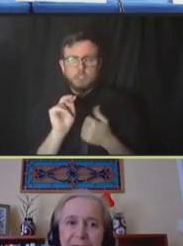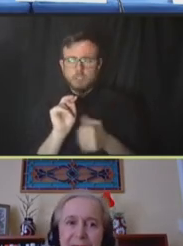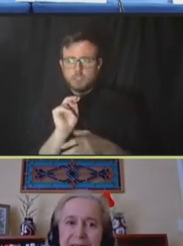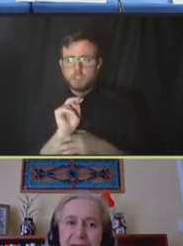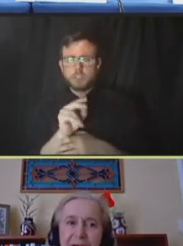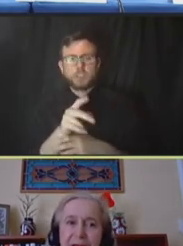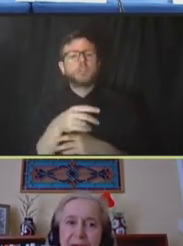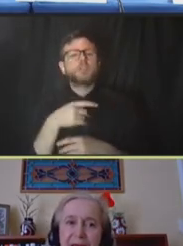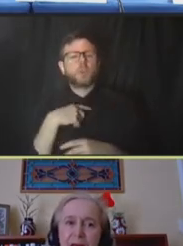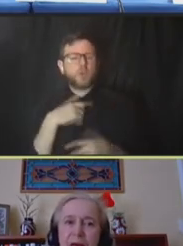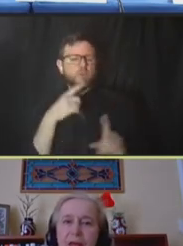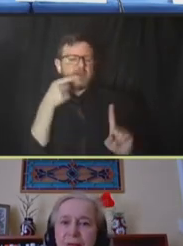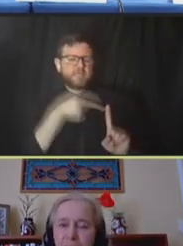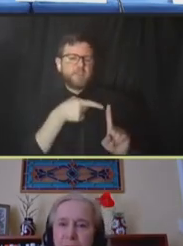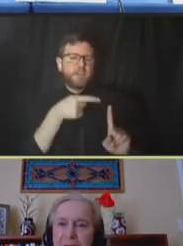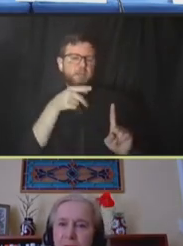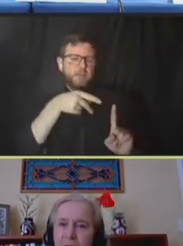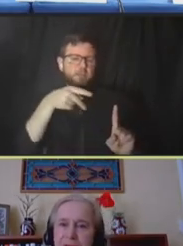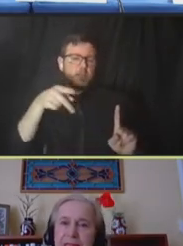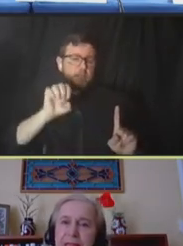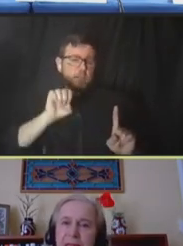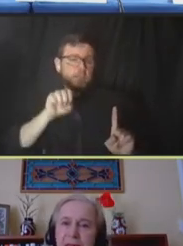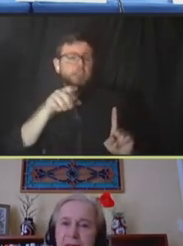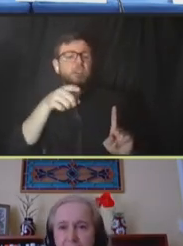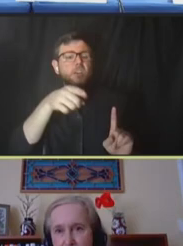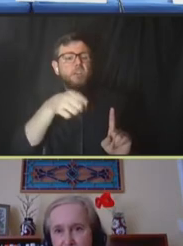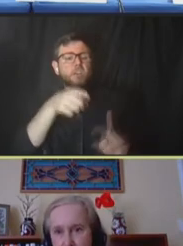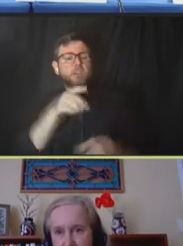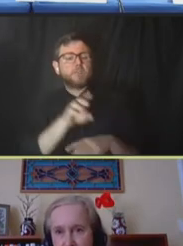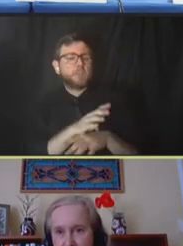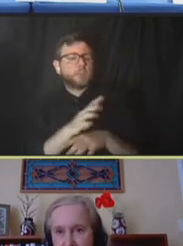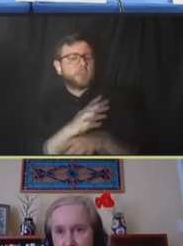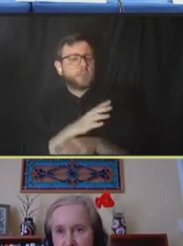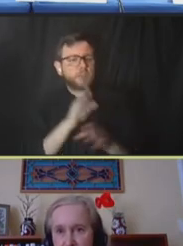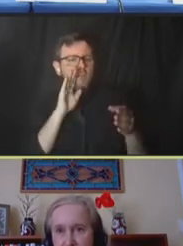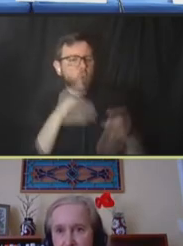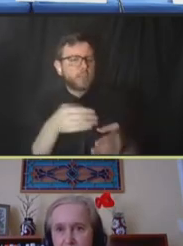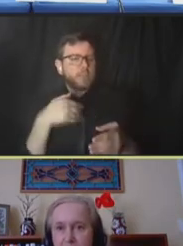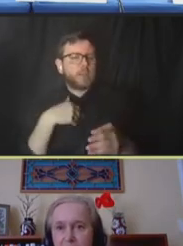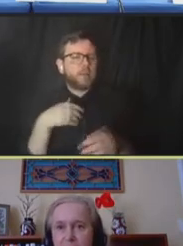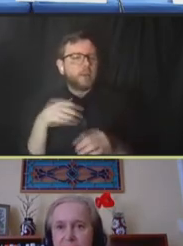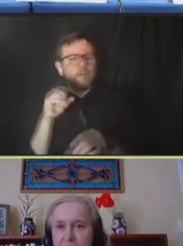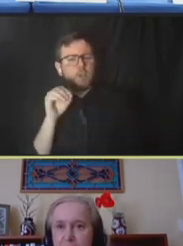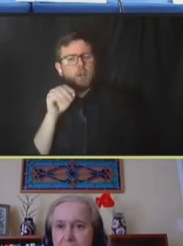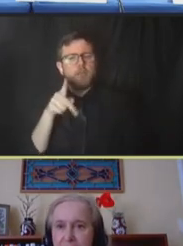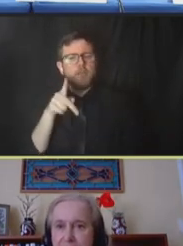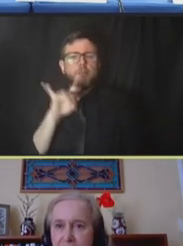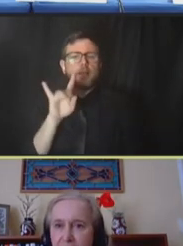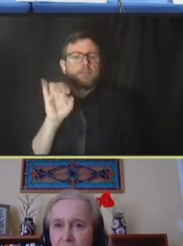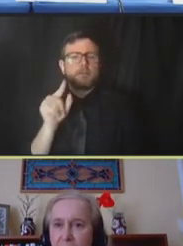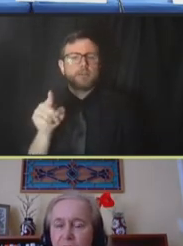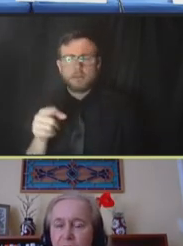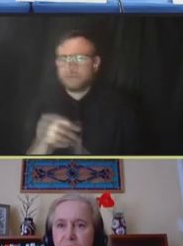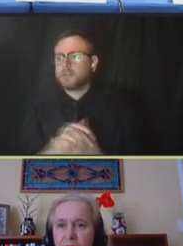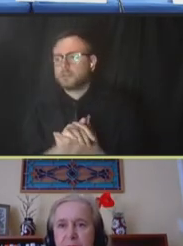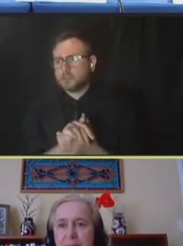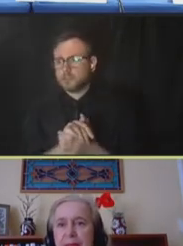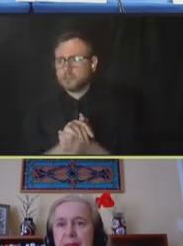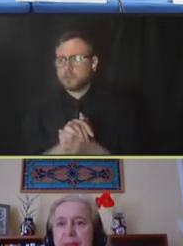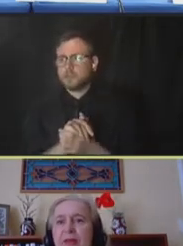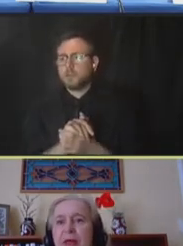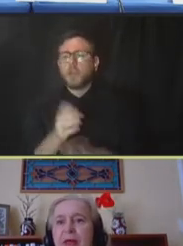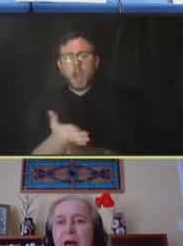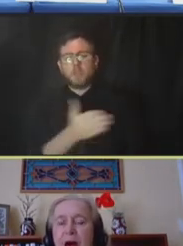PPEs. And the firm is interested in optimizing, okay? So, you're interested in minimizing costs, you're also